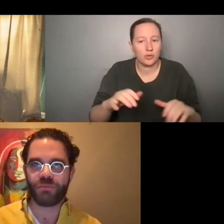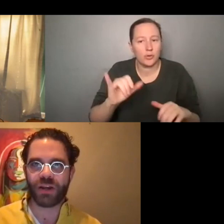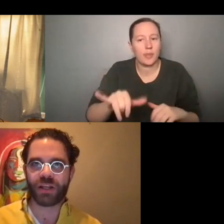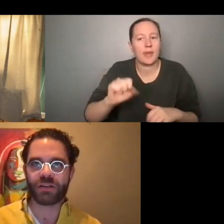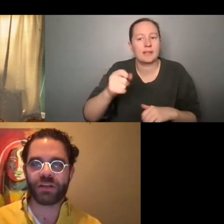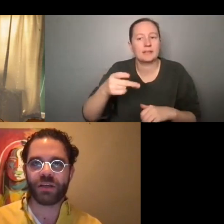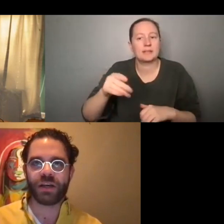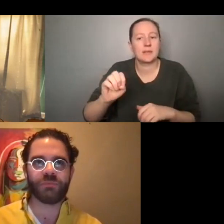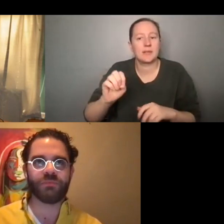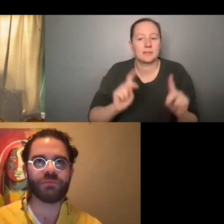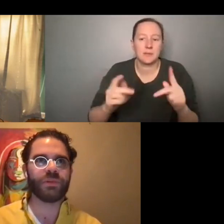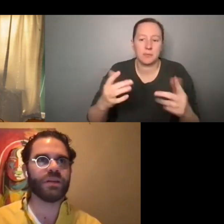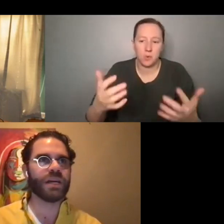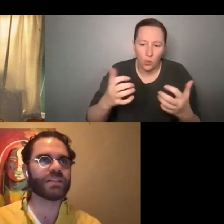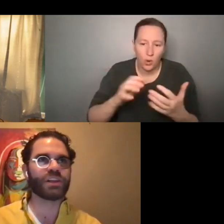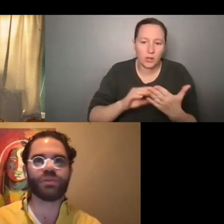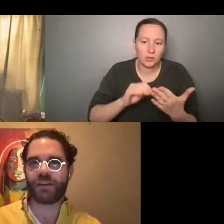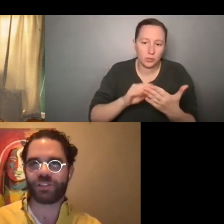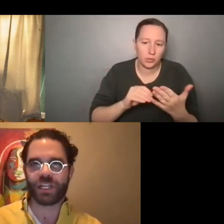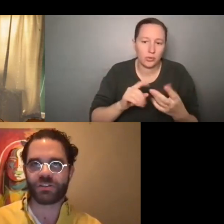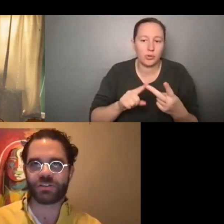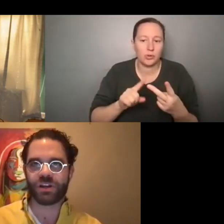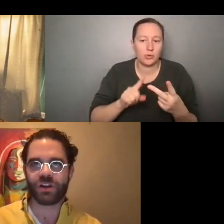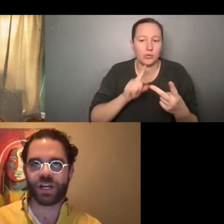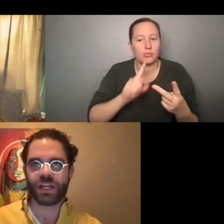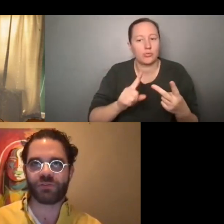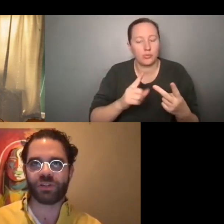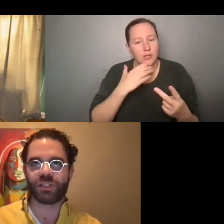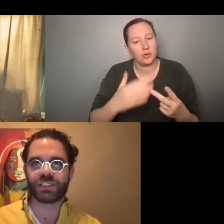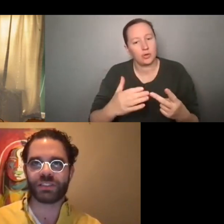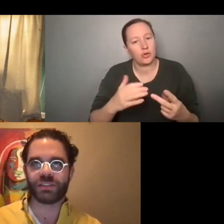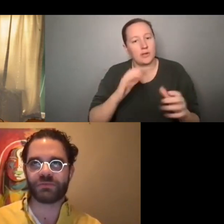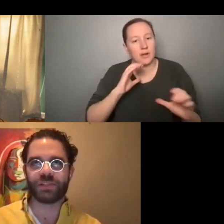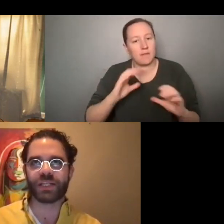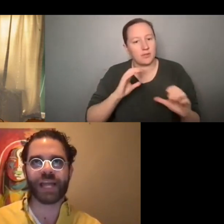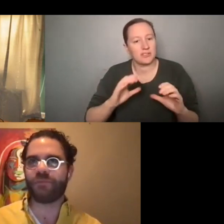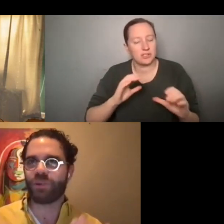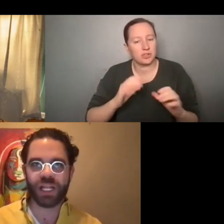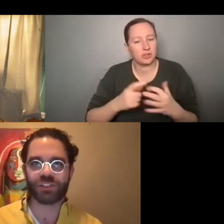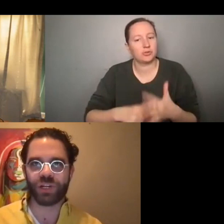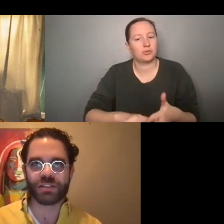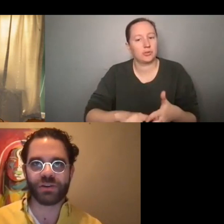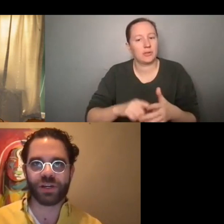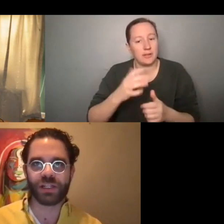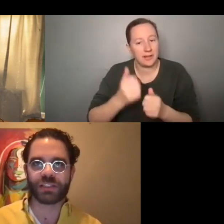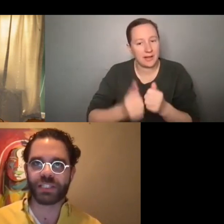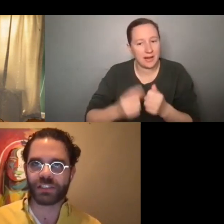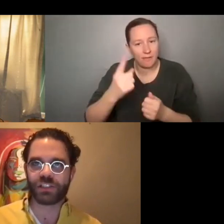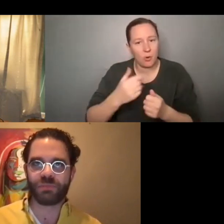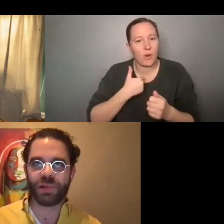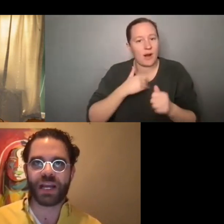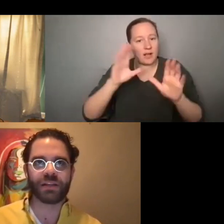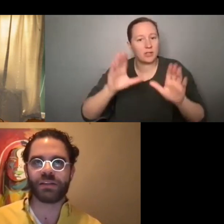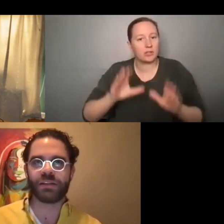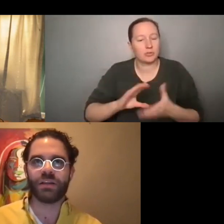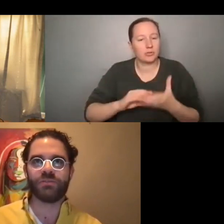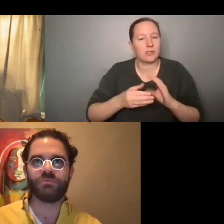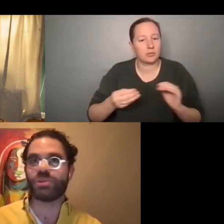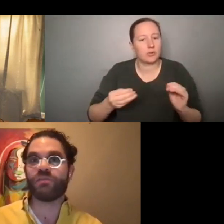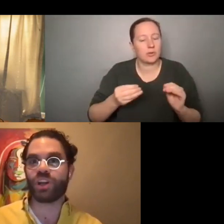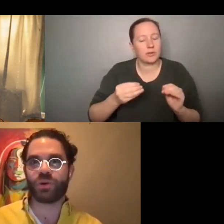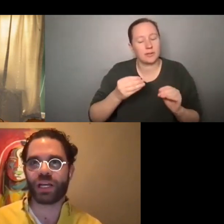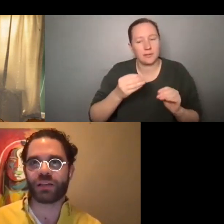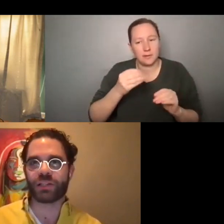want to learn more about it. Um, and it's a great conversation starter and it really, and everyone has a great story and it sticks in your mind and